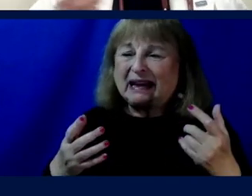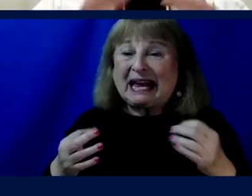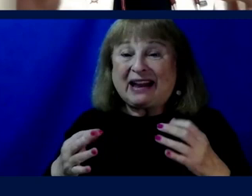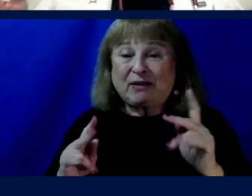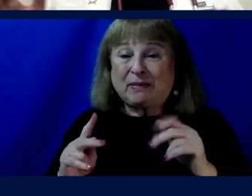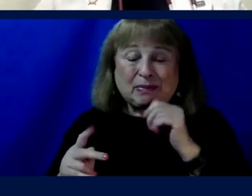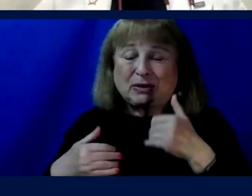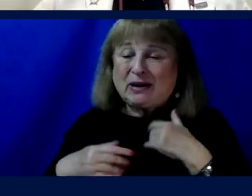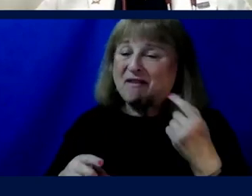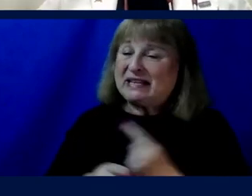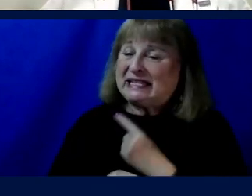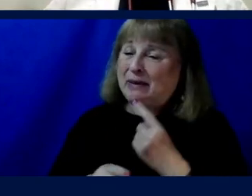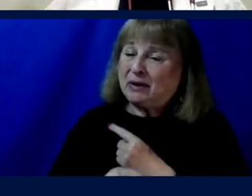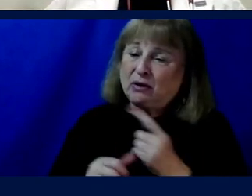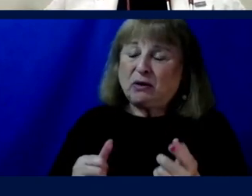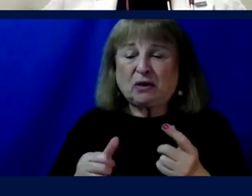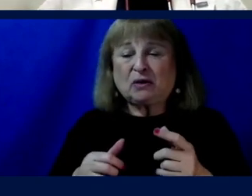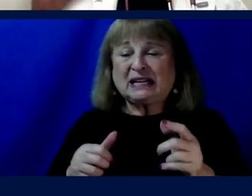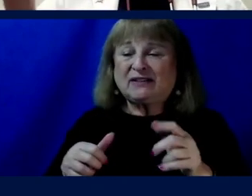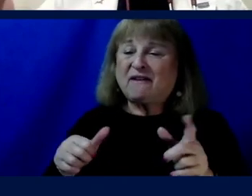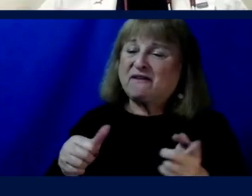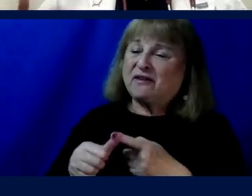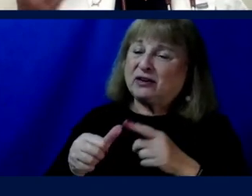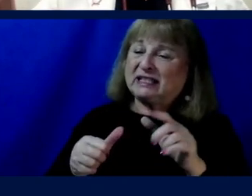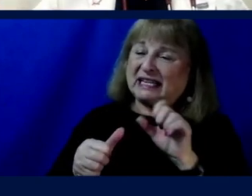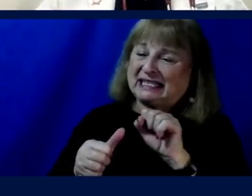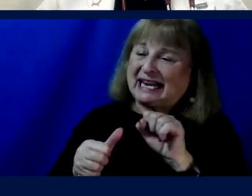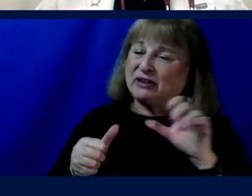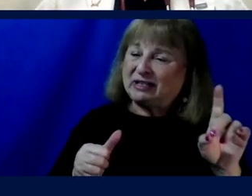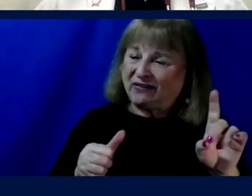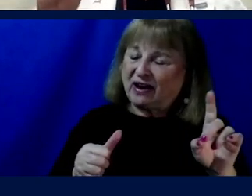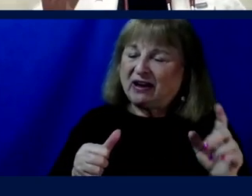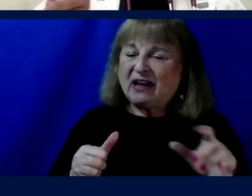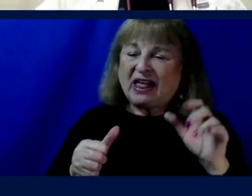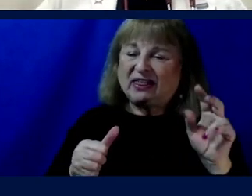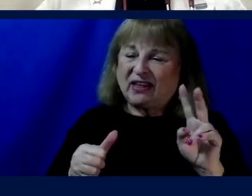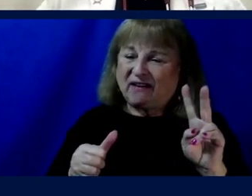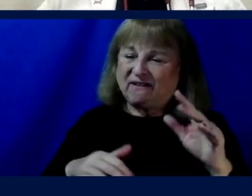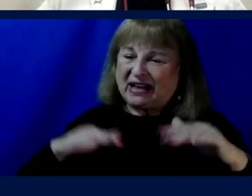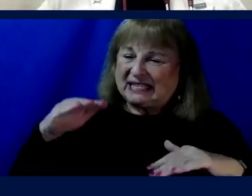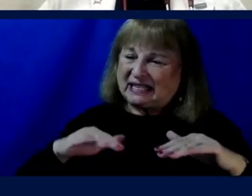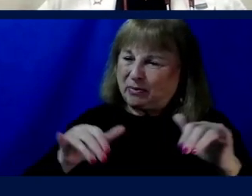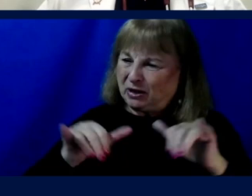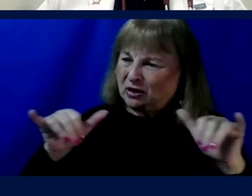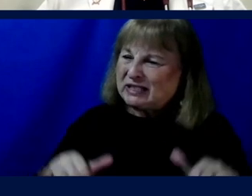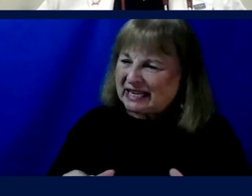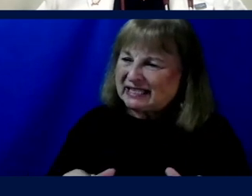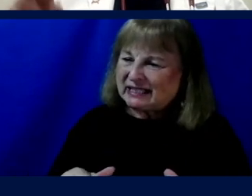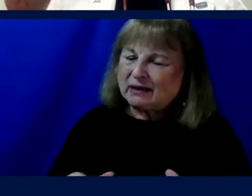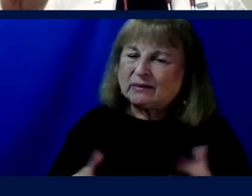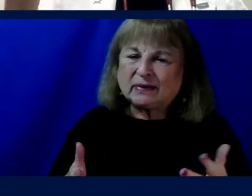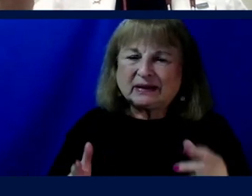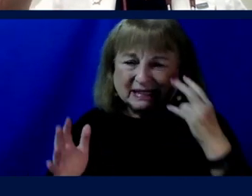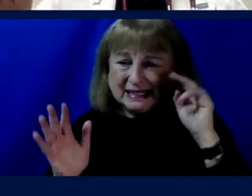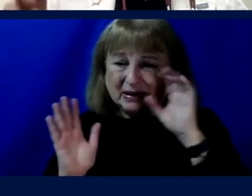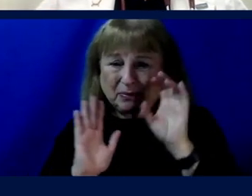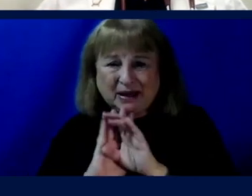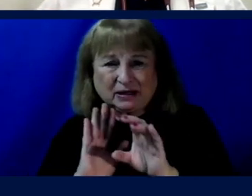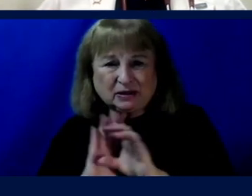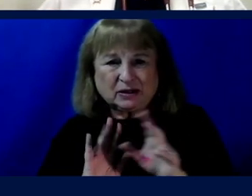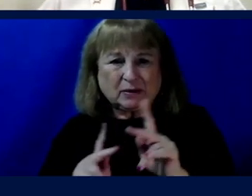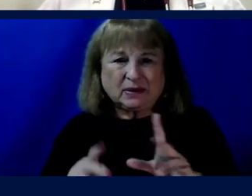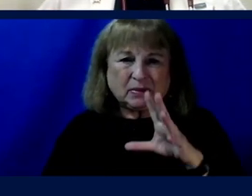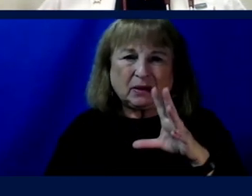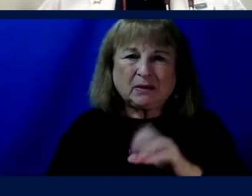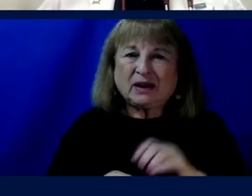typical or what I'd call first standard deviation, sort of vestibular system. In the middle are pictures of people who have, who were part of the deaf